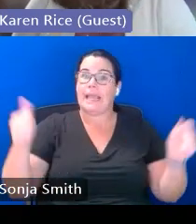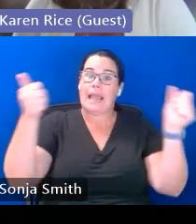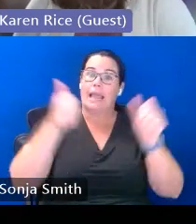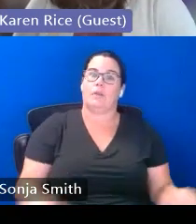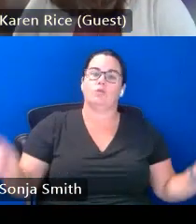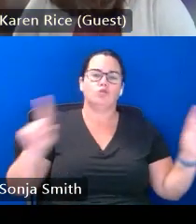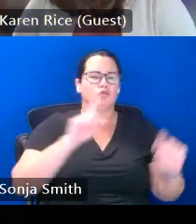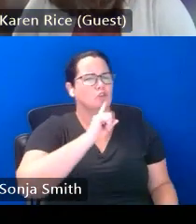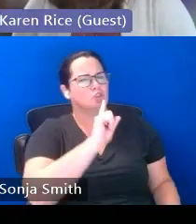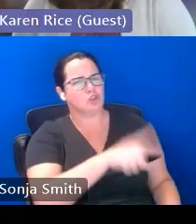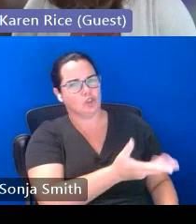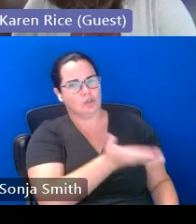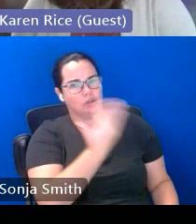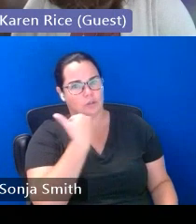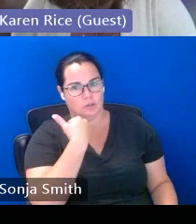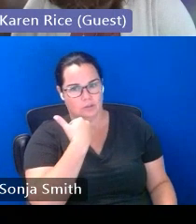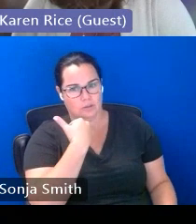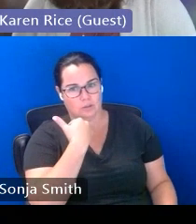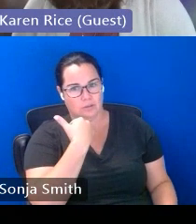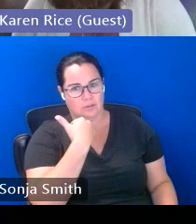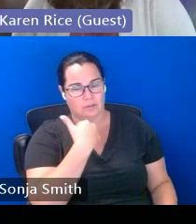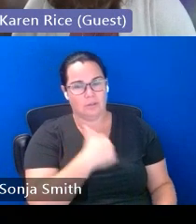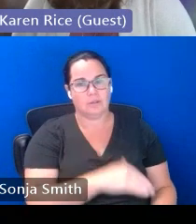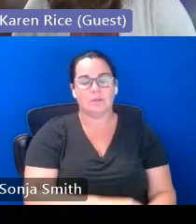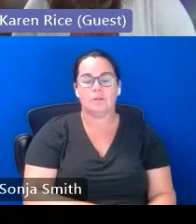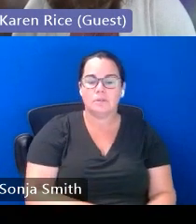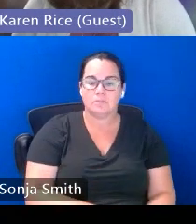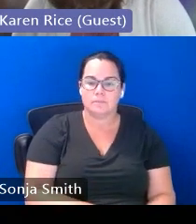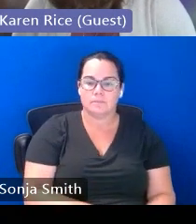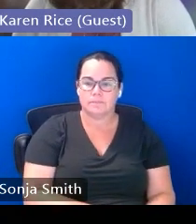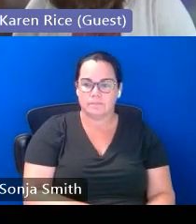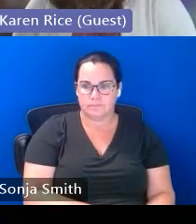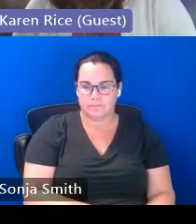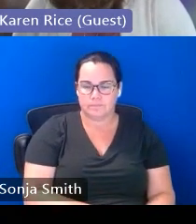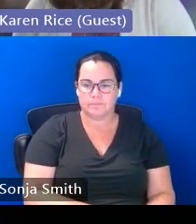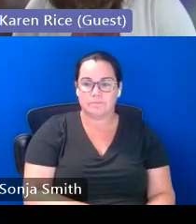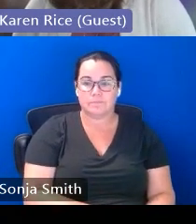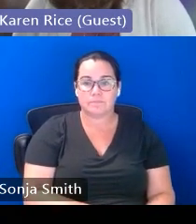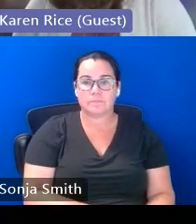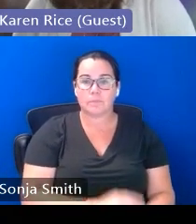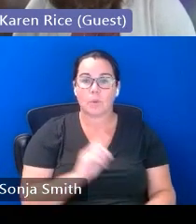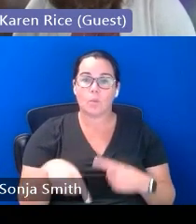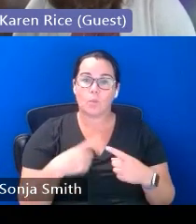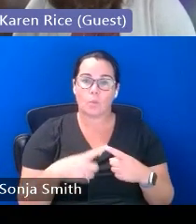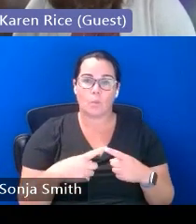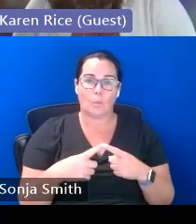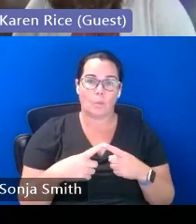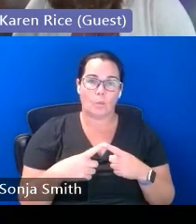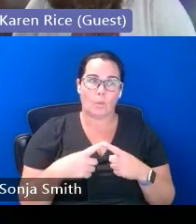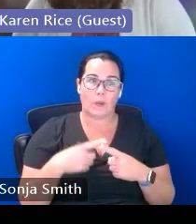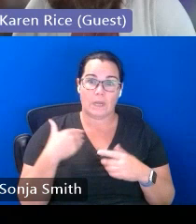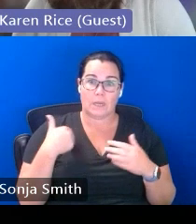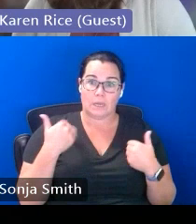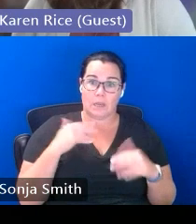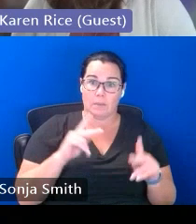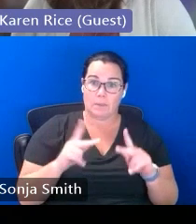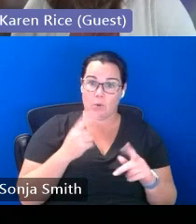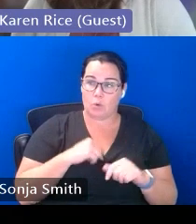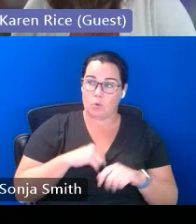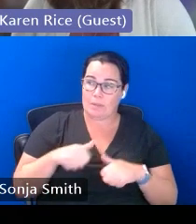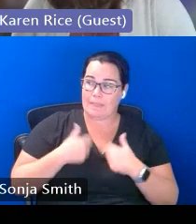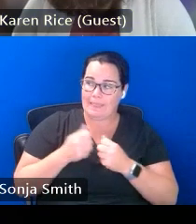i'll take you in so sometimes when there are those financial obligations for youth who are staying with a sponsor